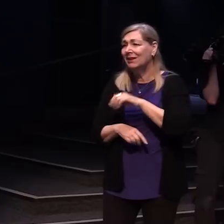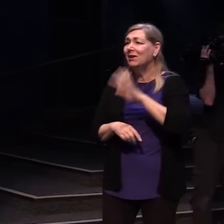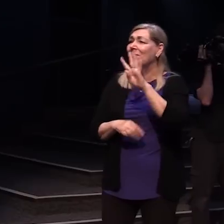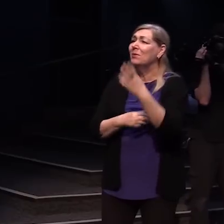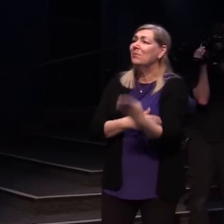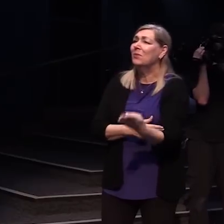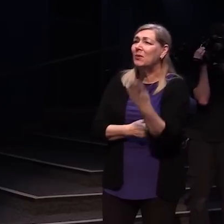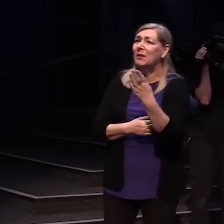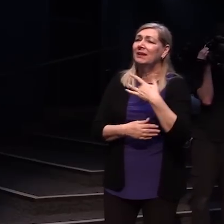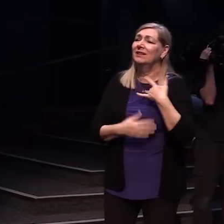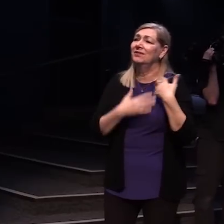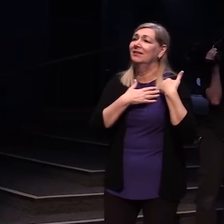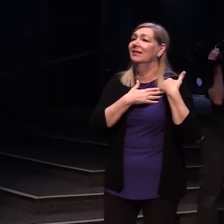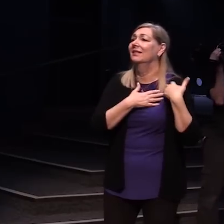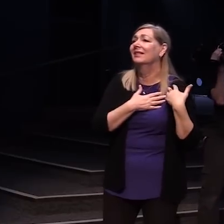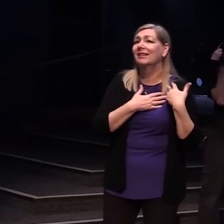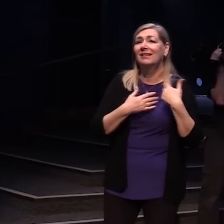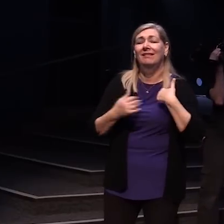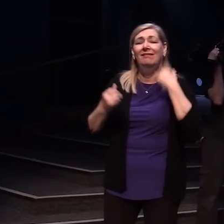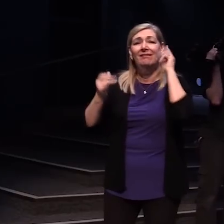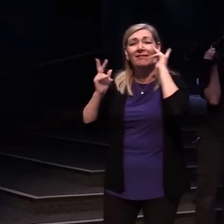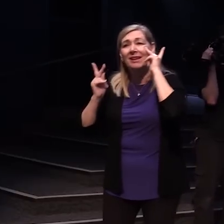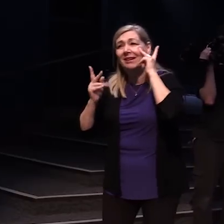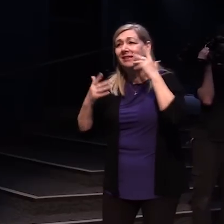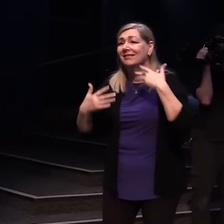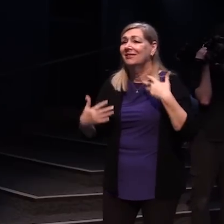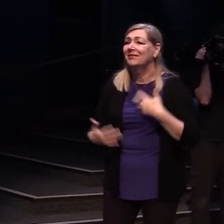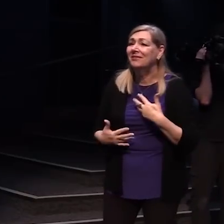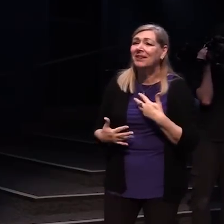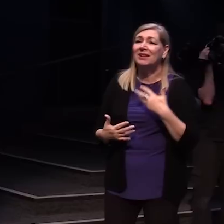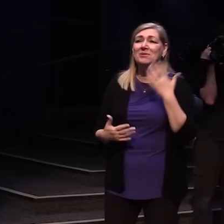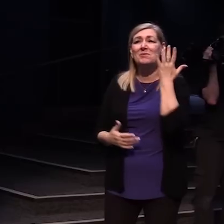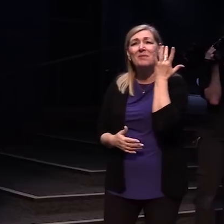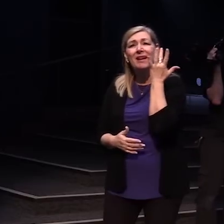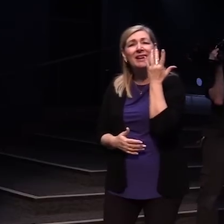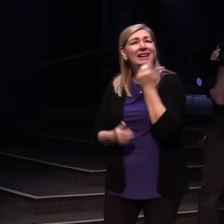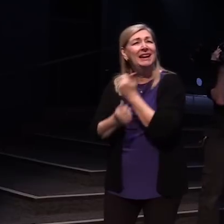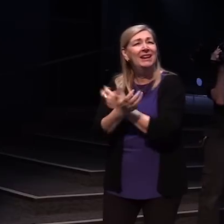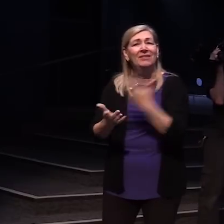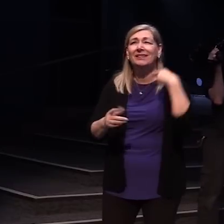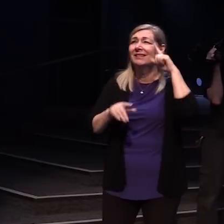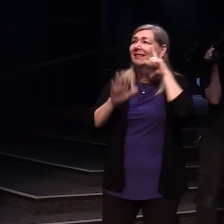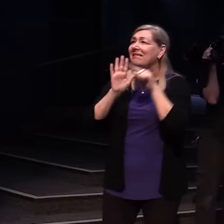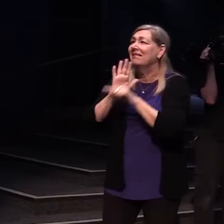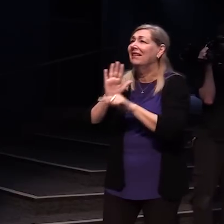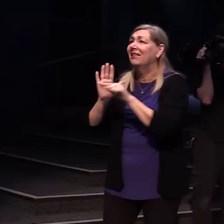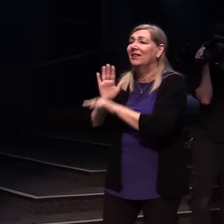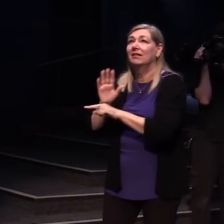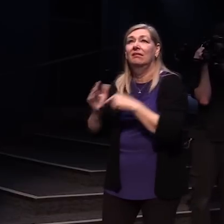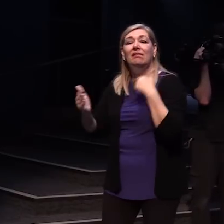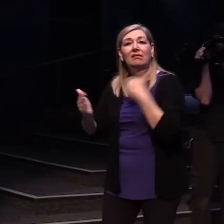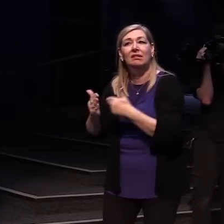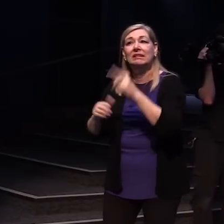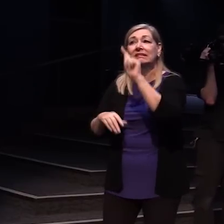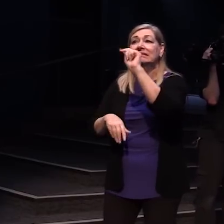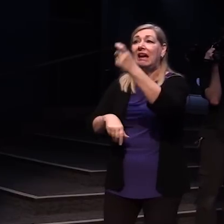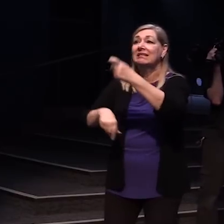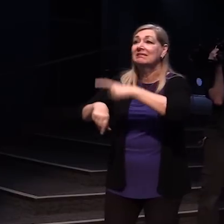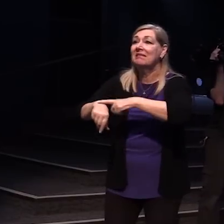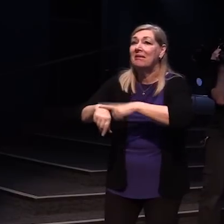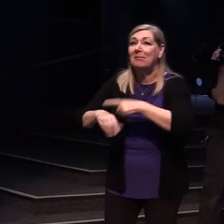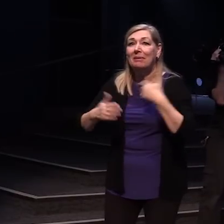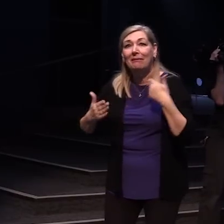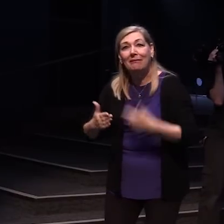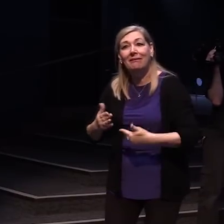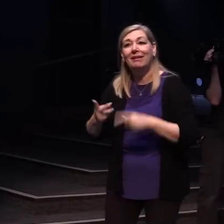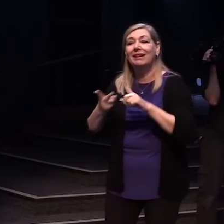I feel this weight on me Fear, anxiety I'm thinking about every meeting you can imagine I'm thinking about tax day I'm thinking about this moment